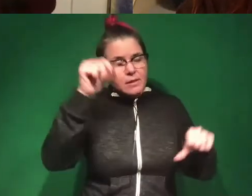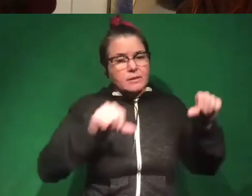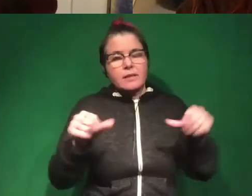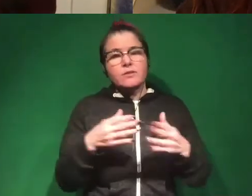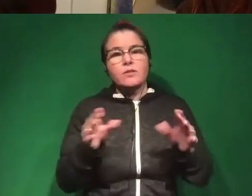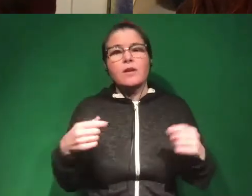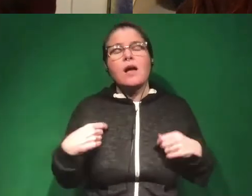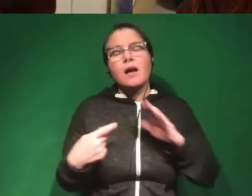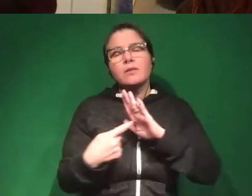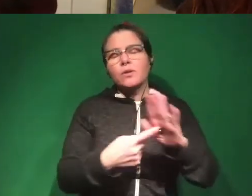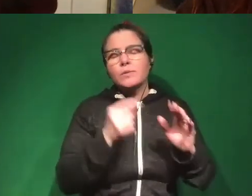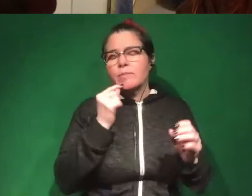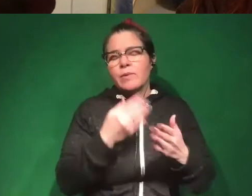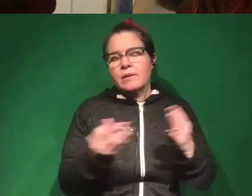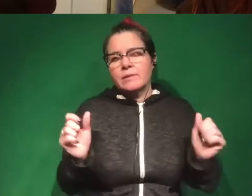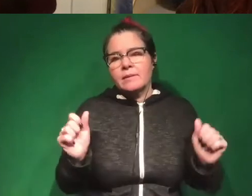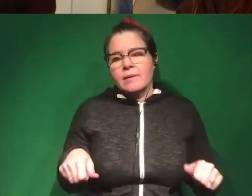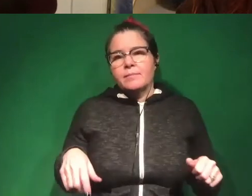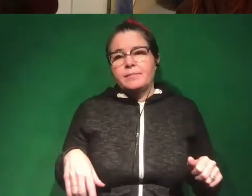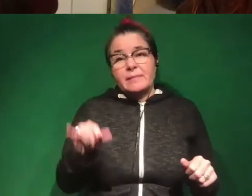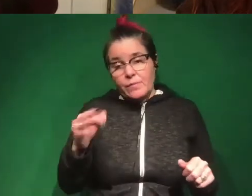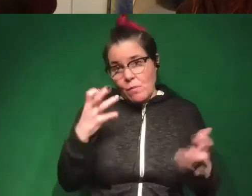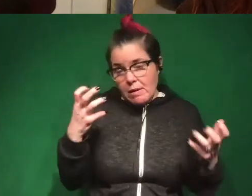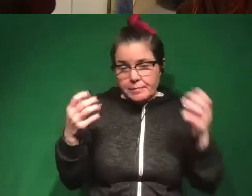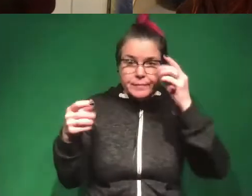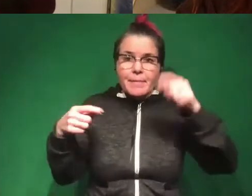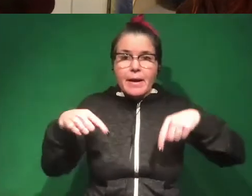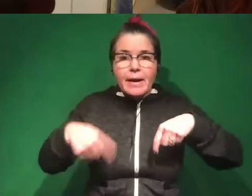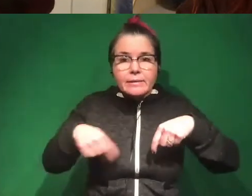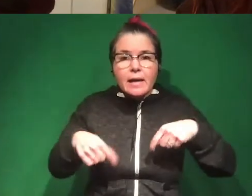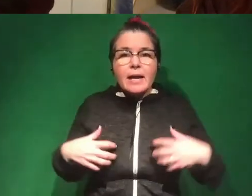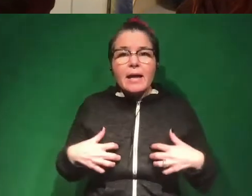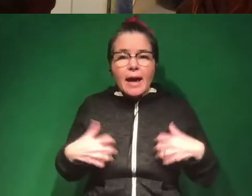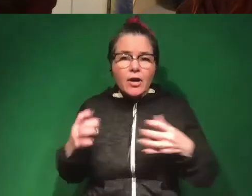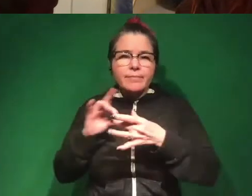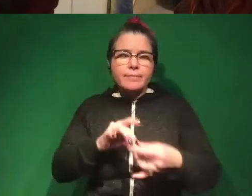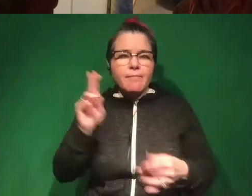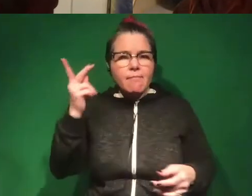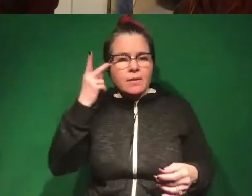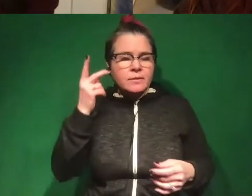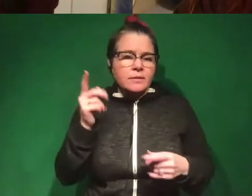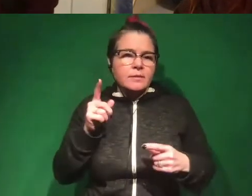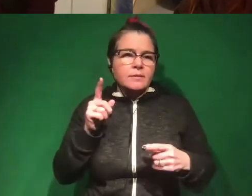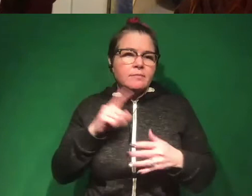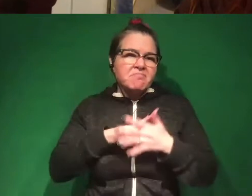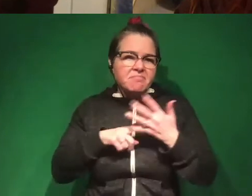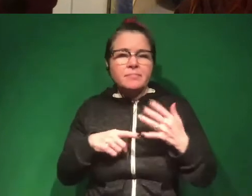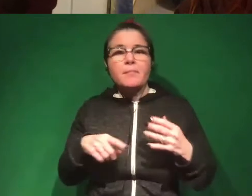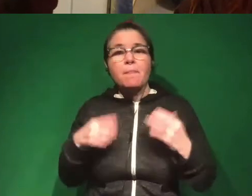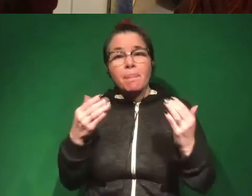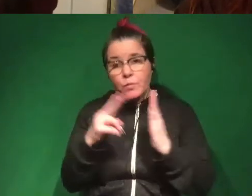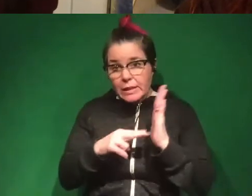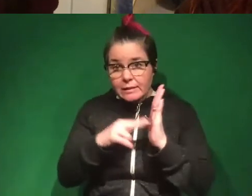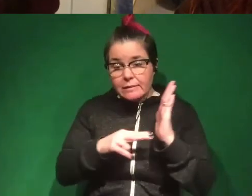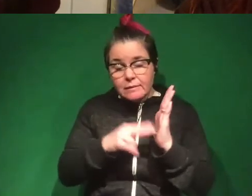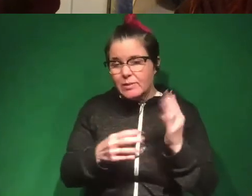can again, point you to some cool stuff about if you're interested in anxiety and anger and politics and things like that, uh, uh, and read those papers. They're very